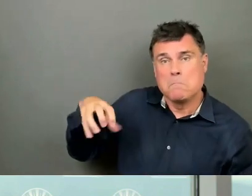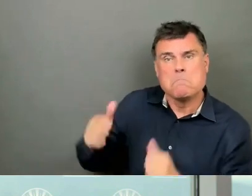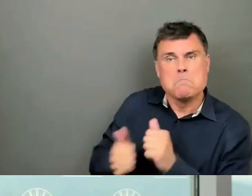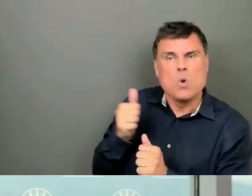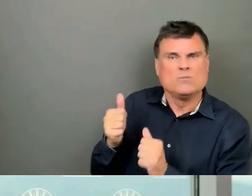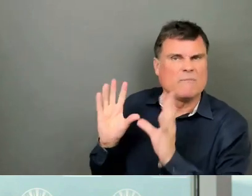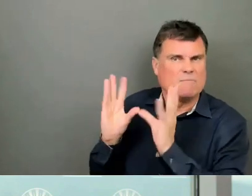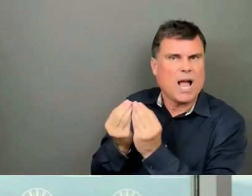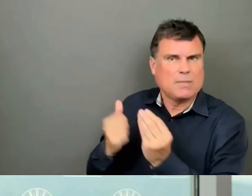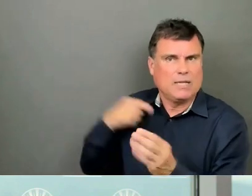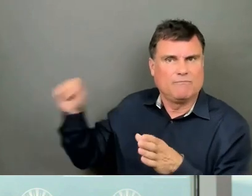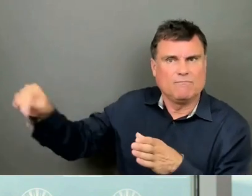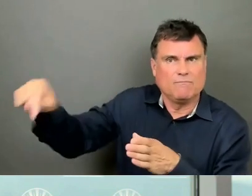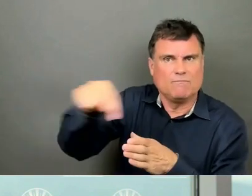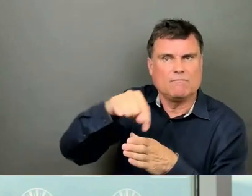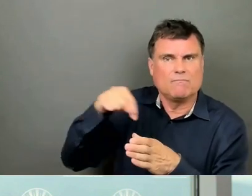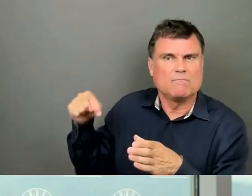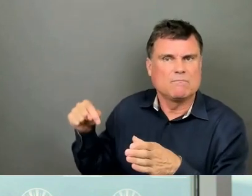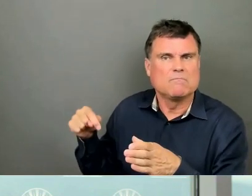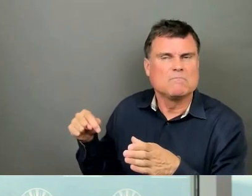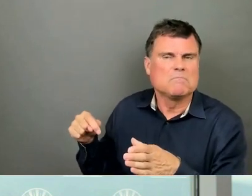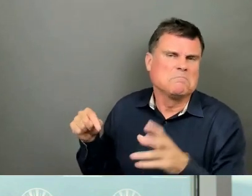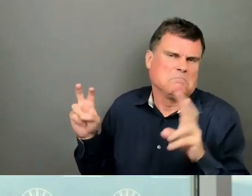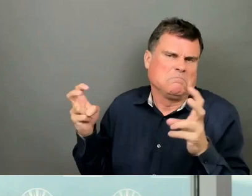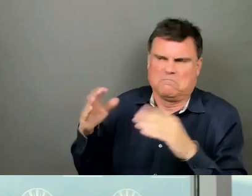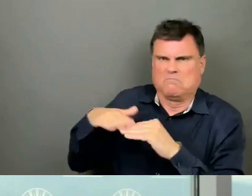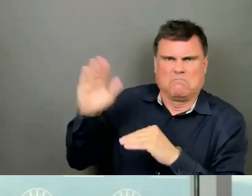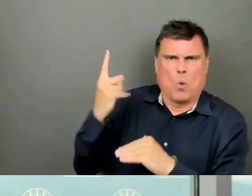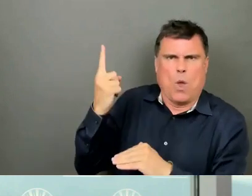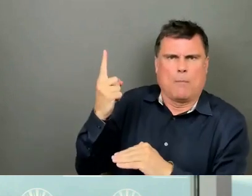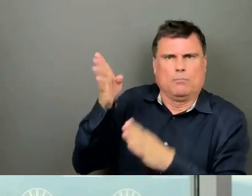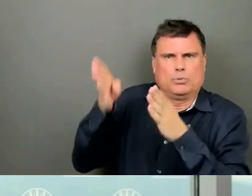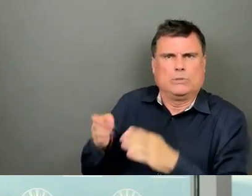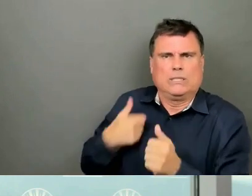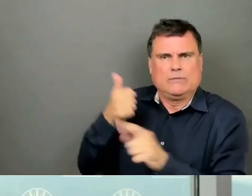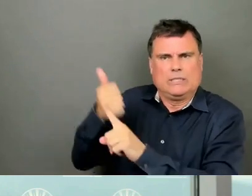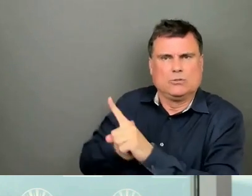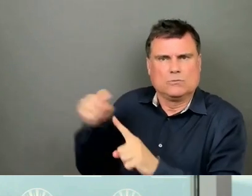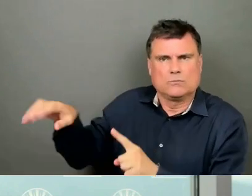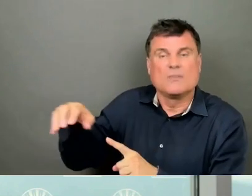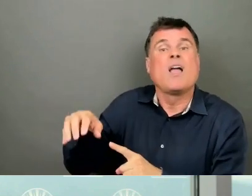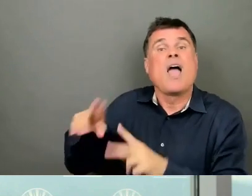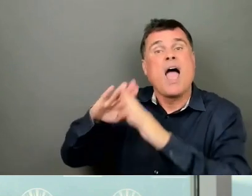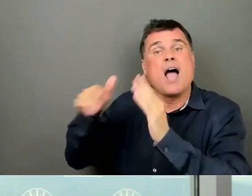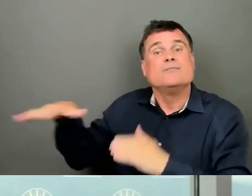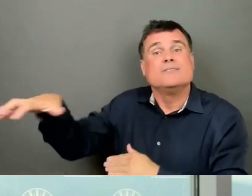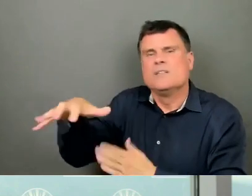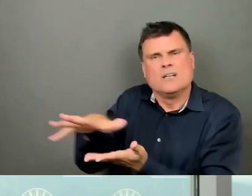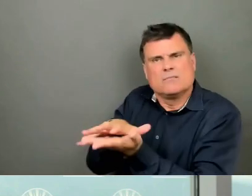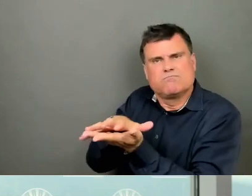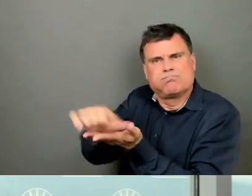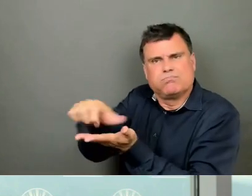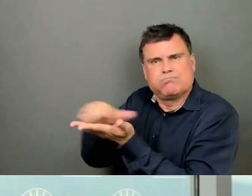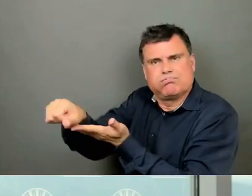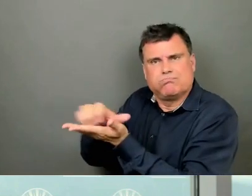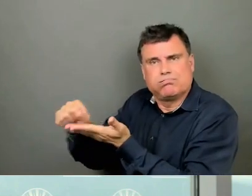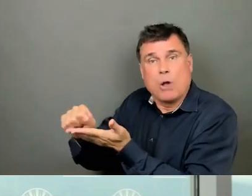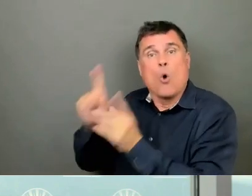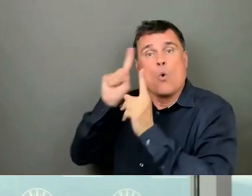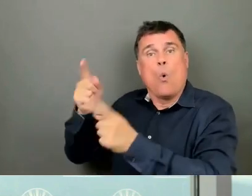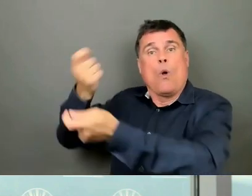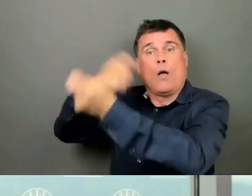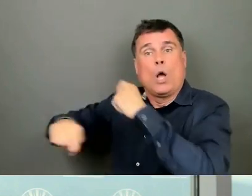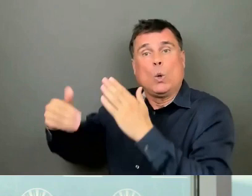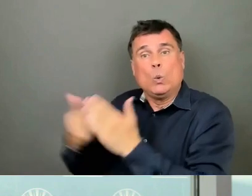families, so more than one person. Those units were demolished and the intention was that they would be replaced by